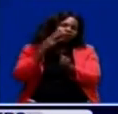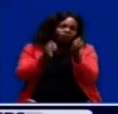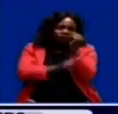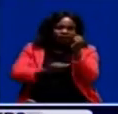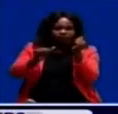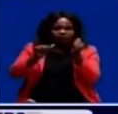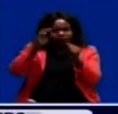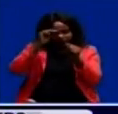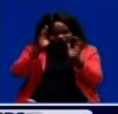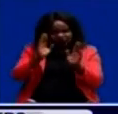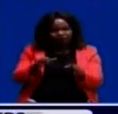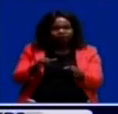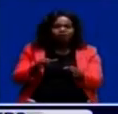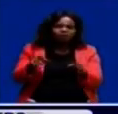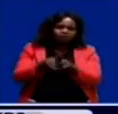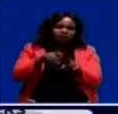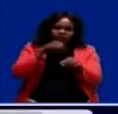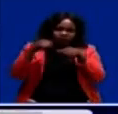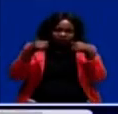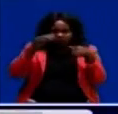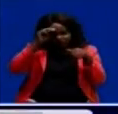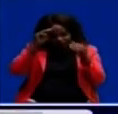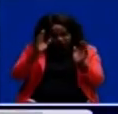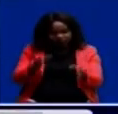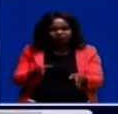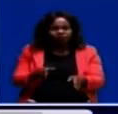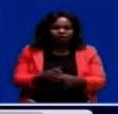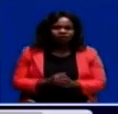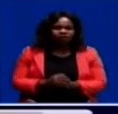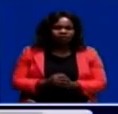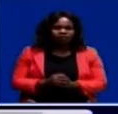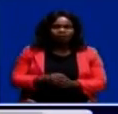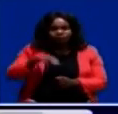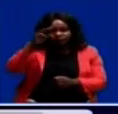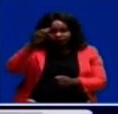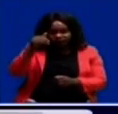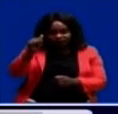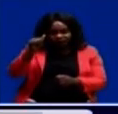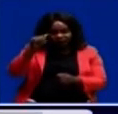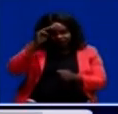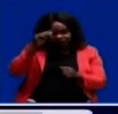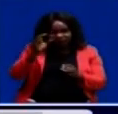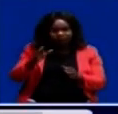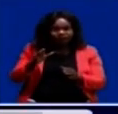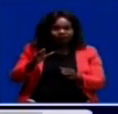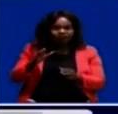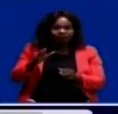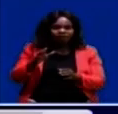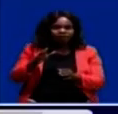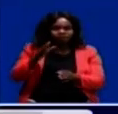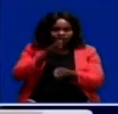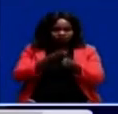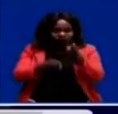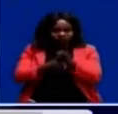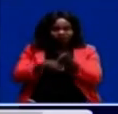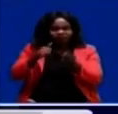Minister Stephen Kampiongo and Agriculture Minister Michael Katambo. And Mr. Kampiongo said agriculture is being used as